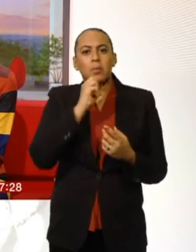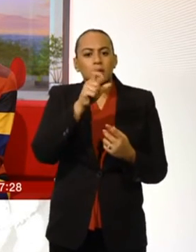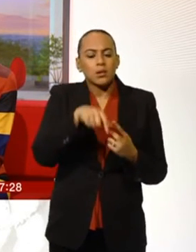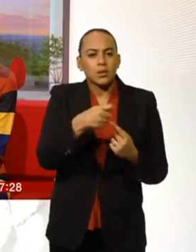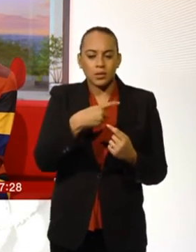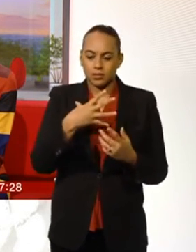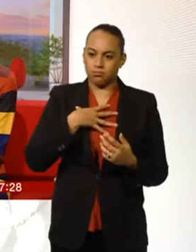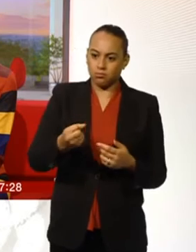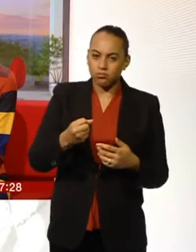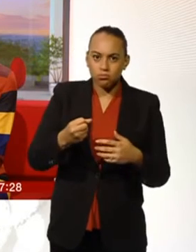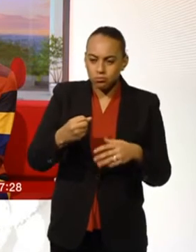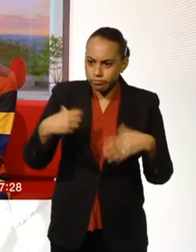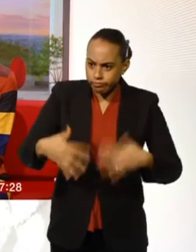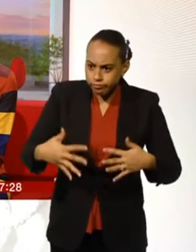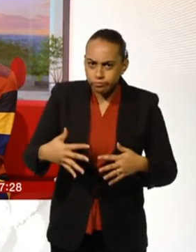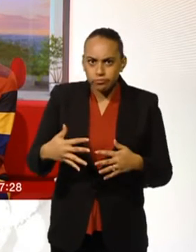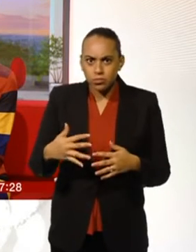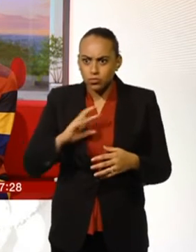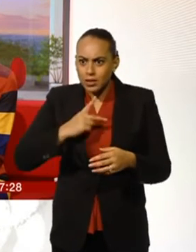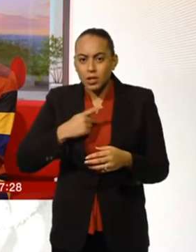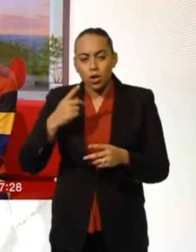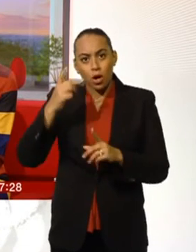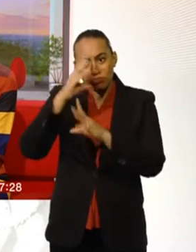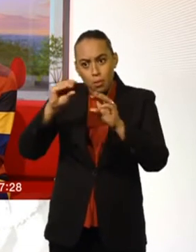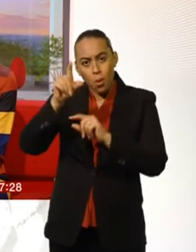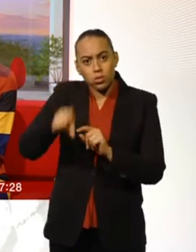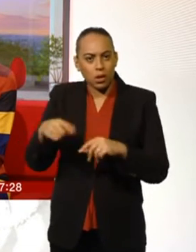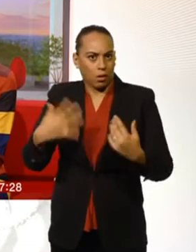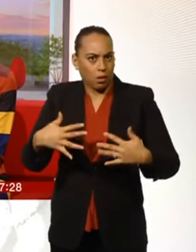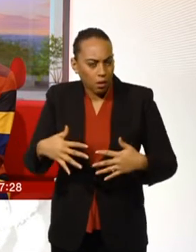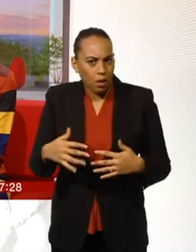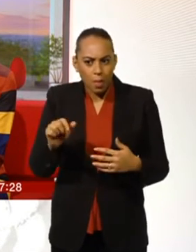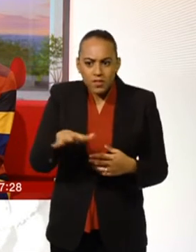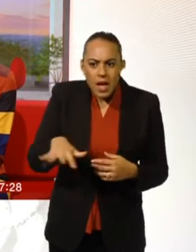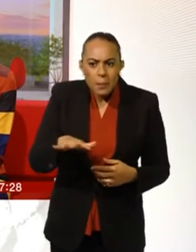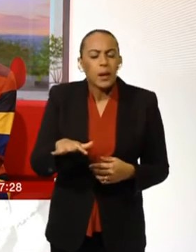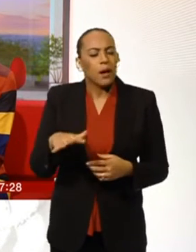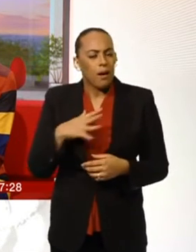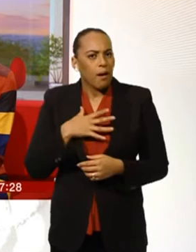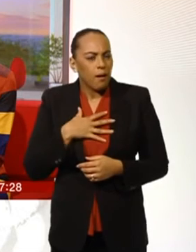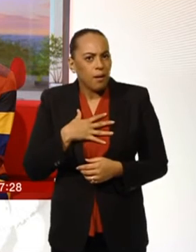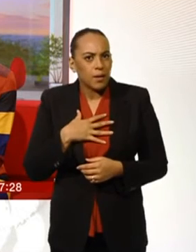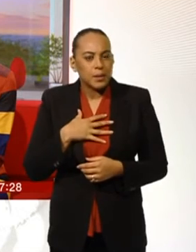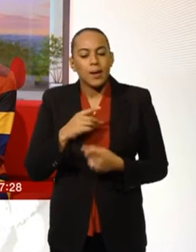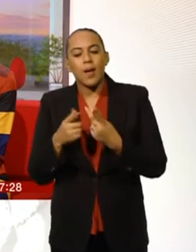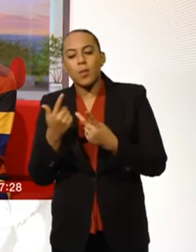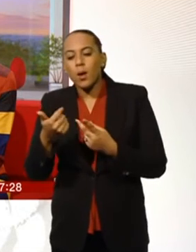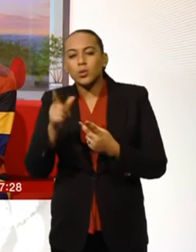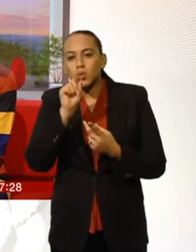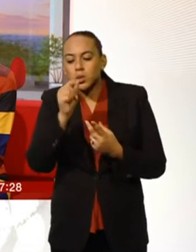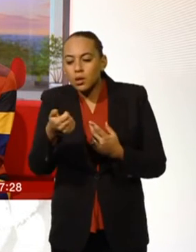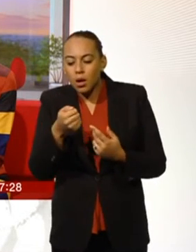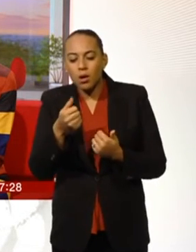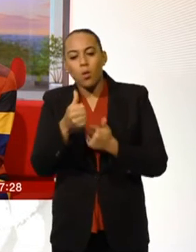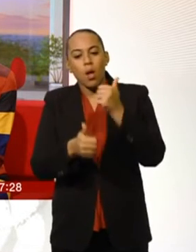what a courageous and fascinating article by a transgender reporter on the little girl in that family. And another tweet here, well done BBC Brexit.